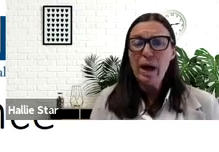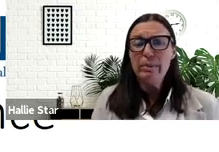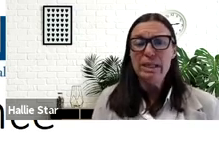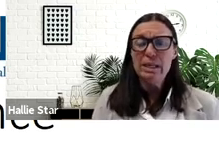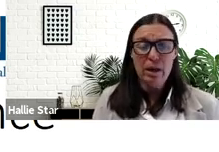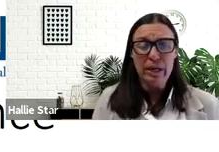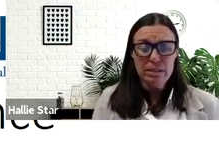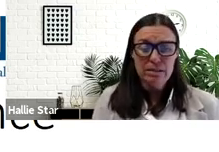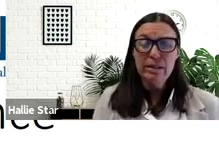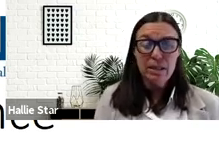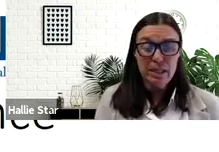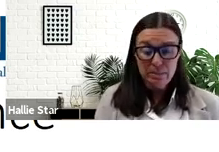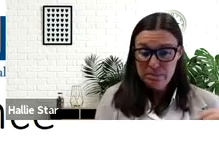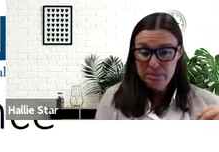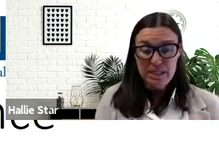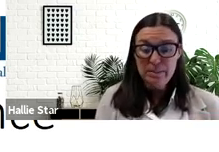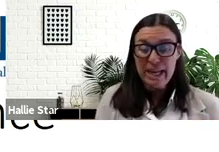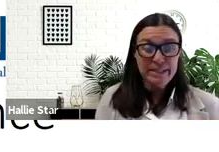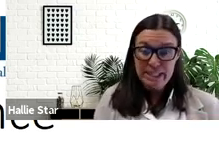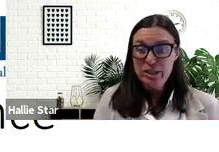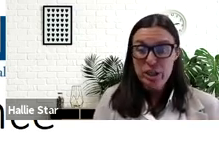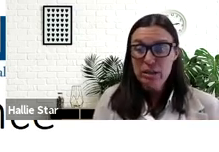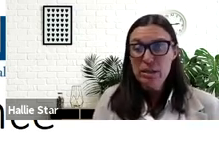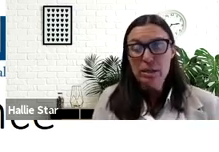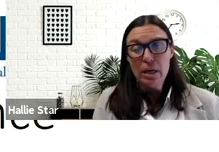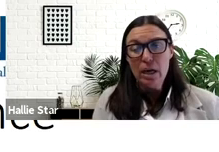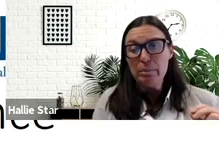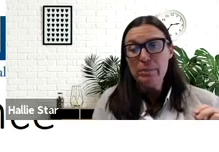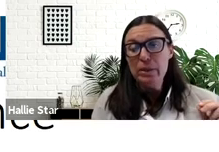but why we didn't know it that I think demands attention.